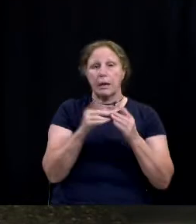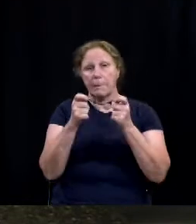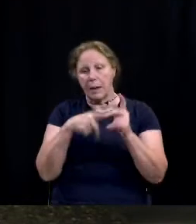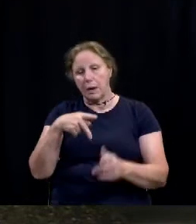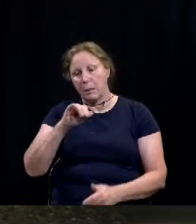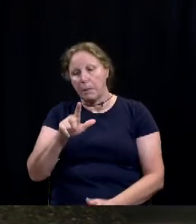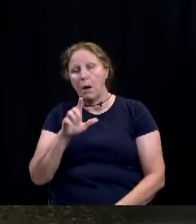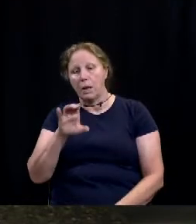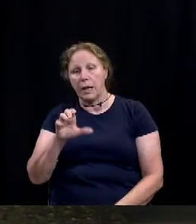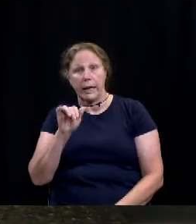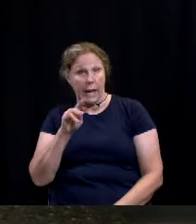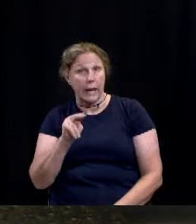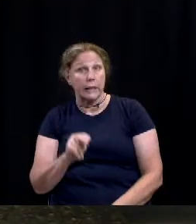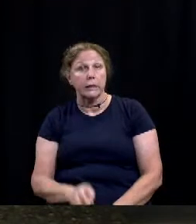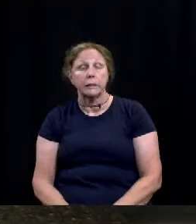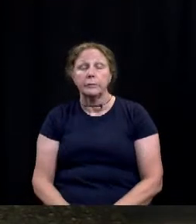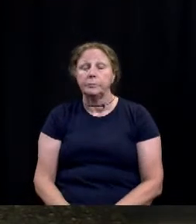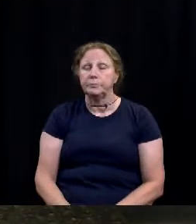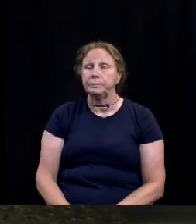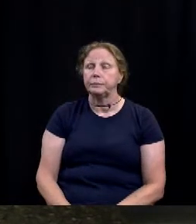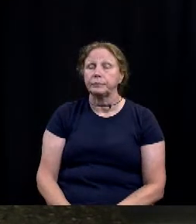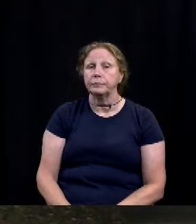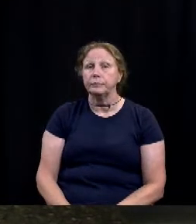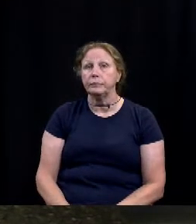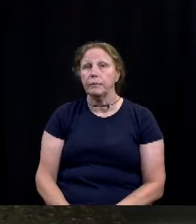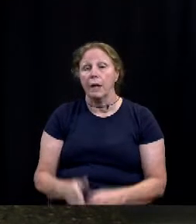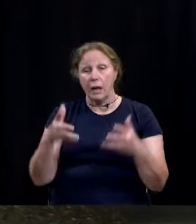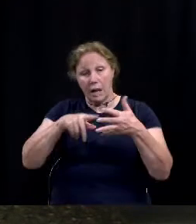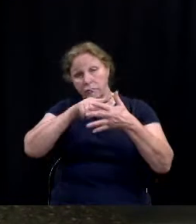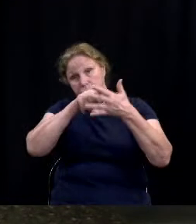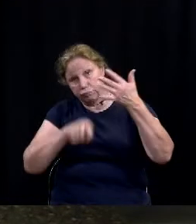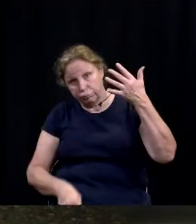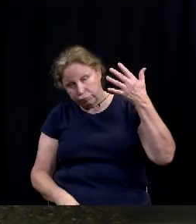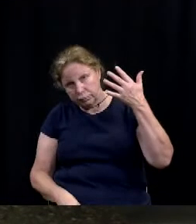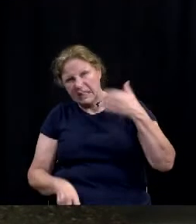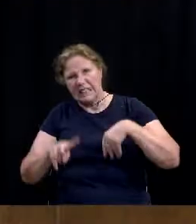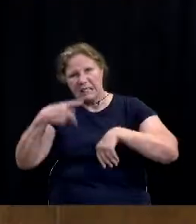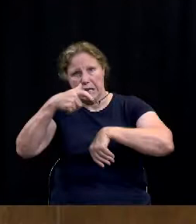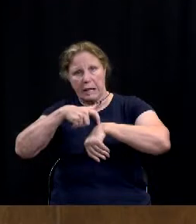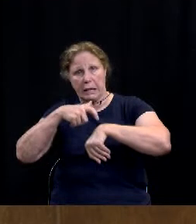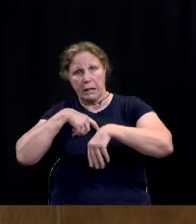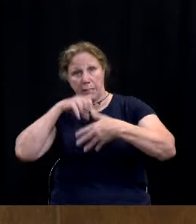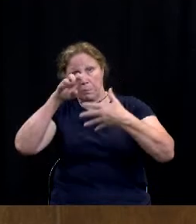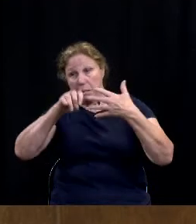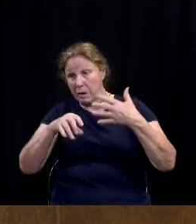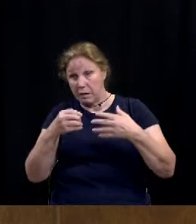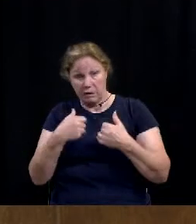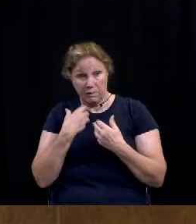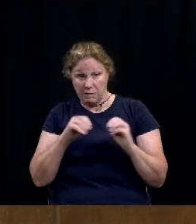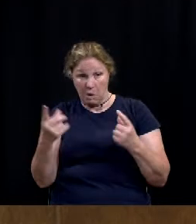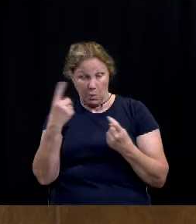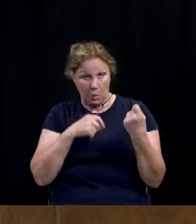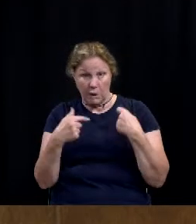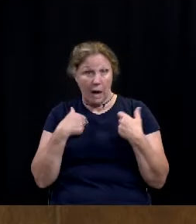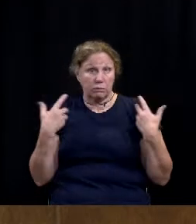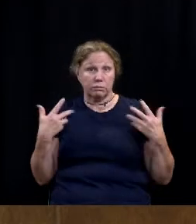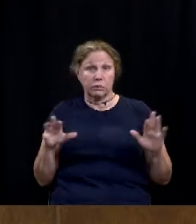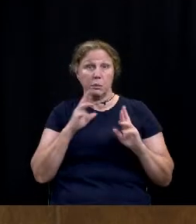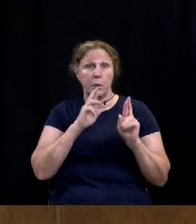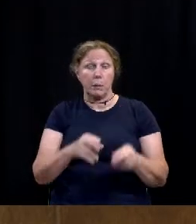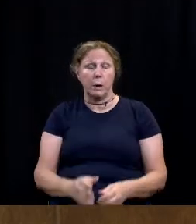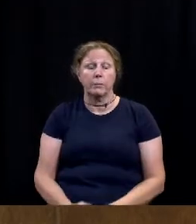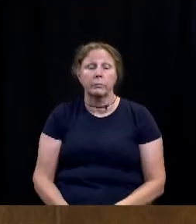Cain. The remaining ordinance on the agenda is a second reading and if there's no further questions, that concludes my report.